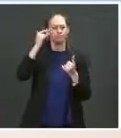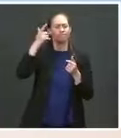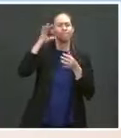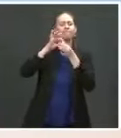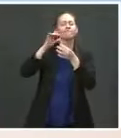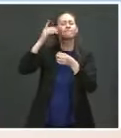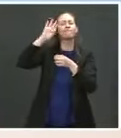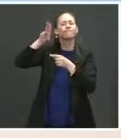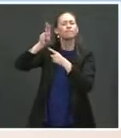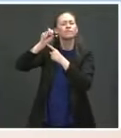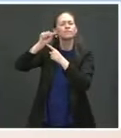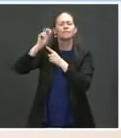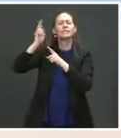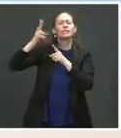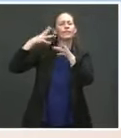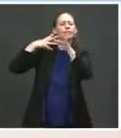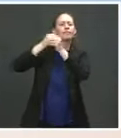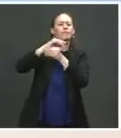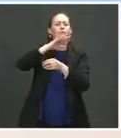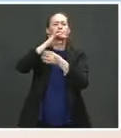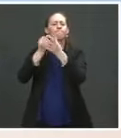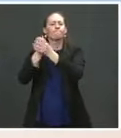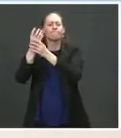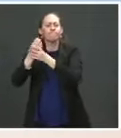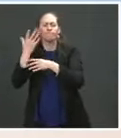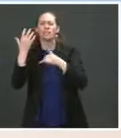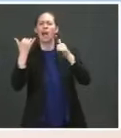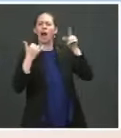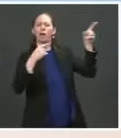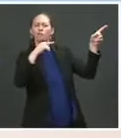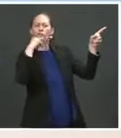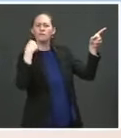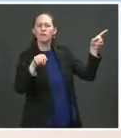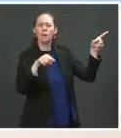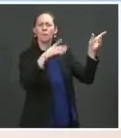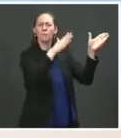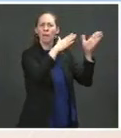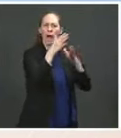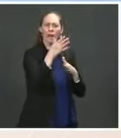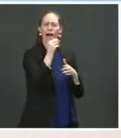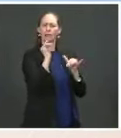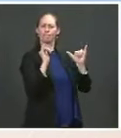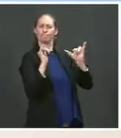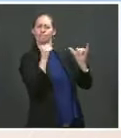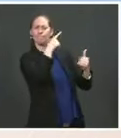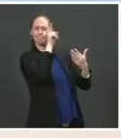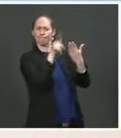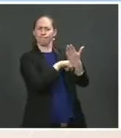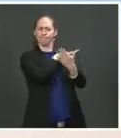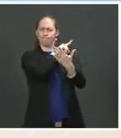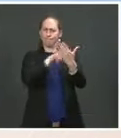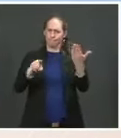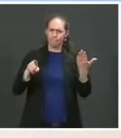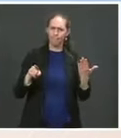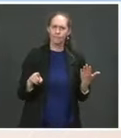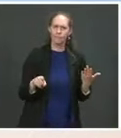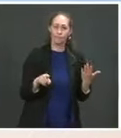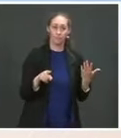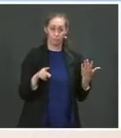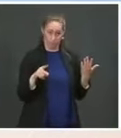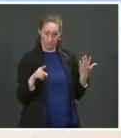take on their plans and your respond to those criticisms and whether or not you have an intention to travel to those countries?